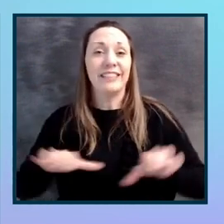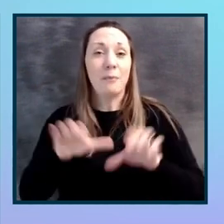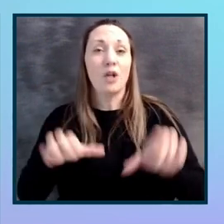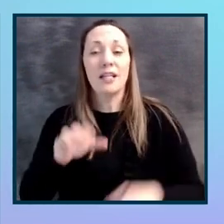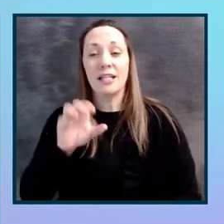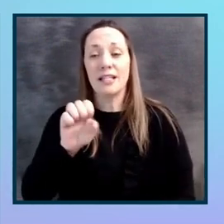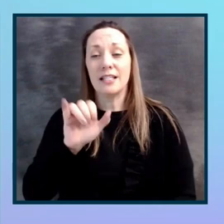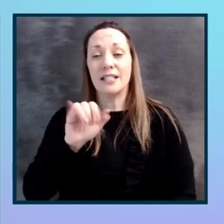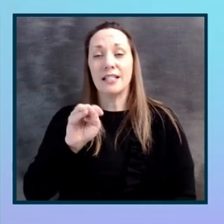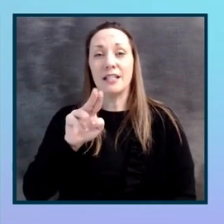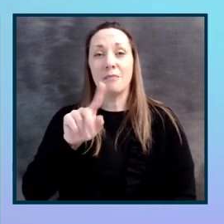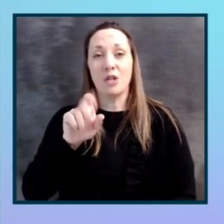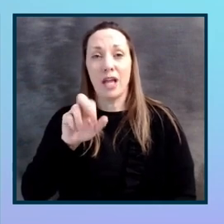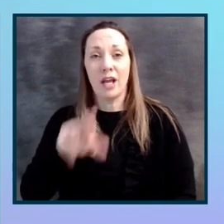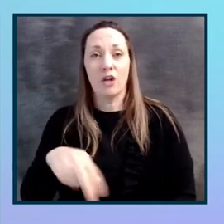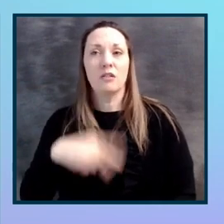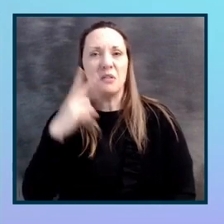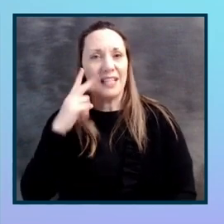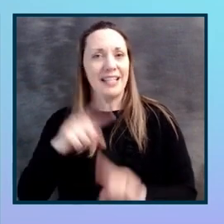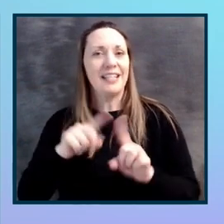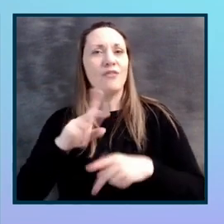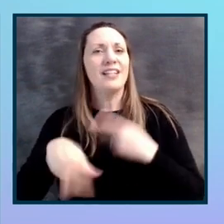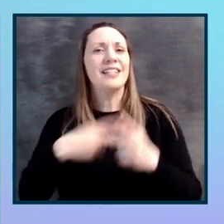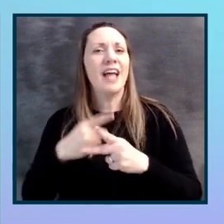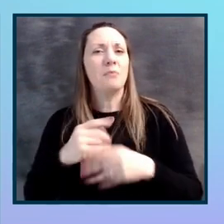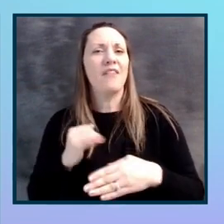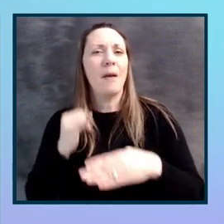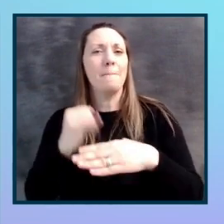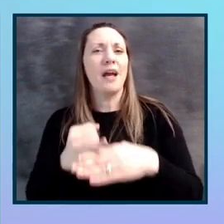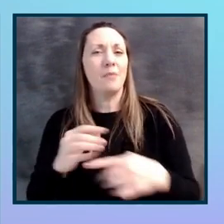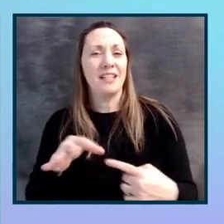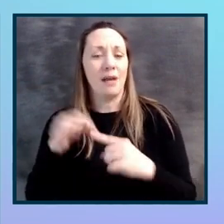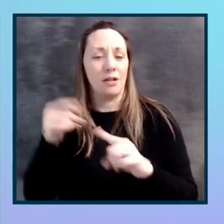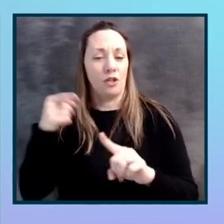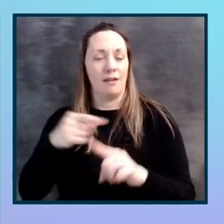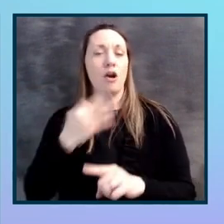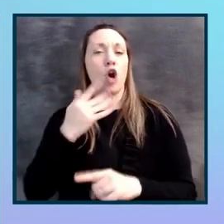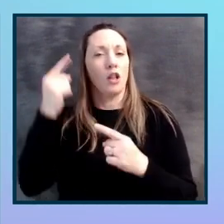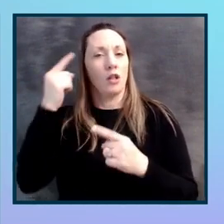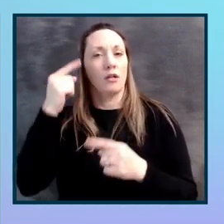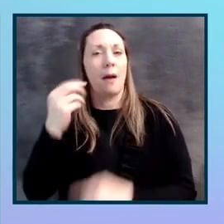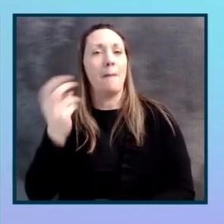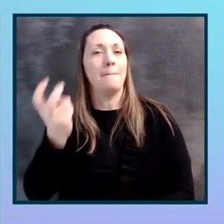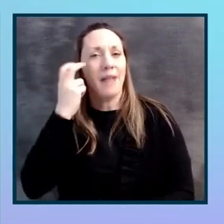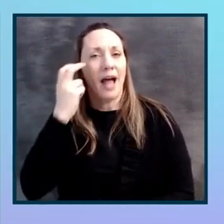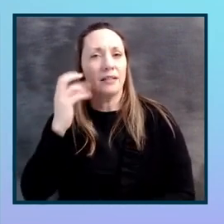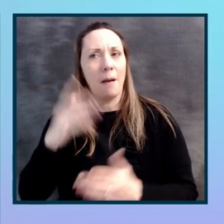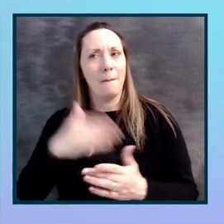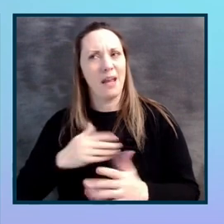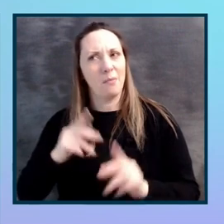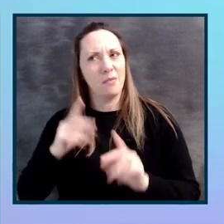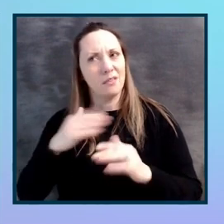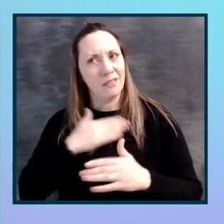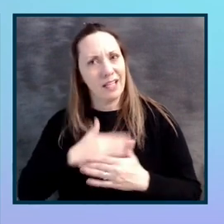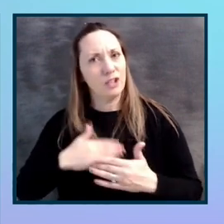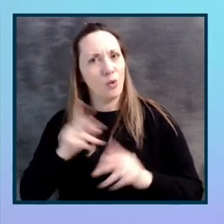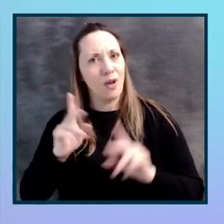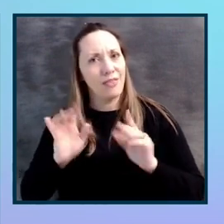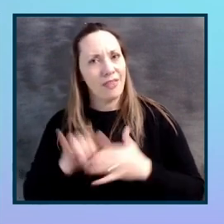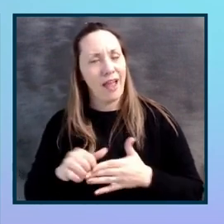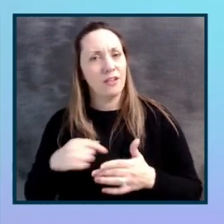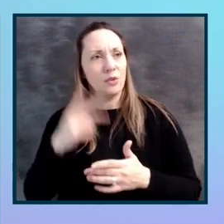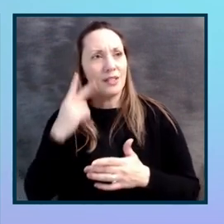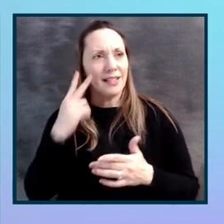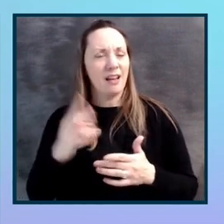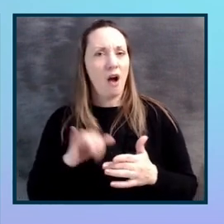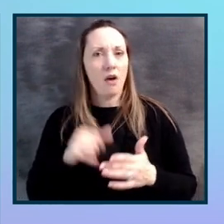see different types of impairments, especially color blindness. I think people really enjoyed that to see the difference and see how important it is to not just